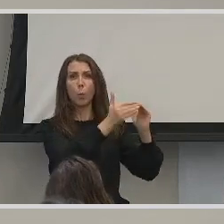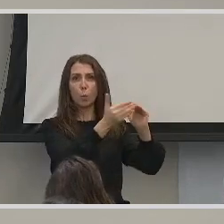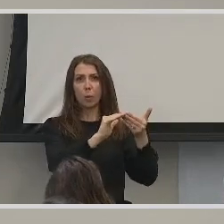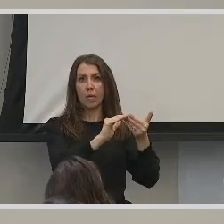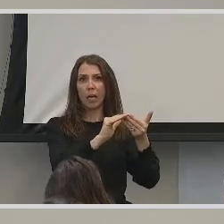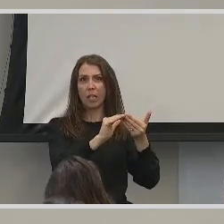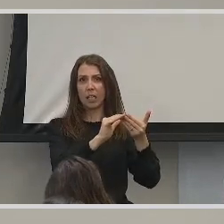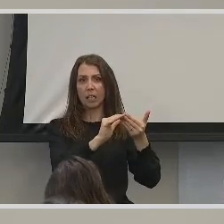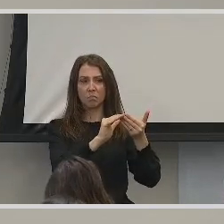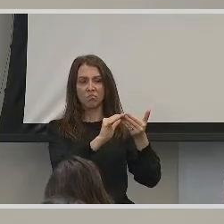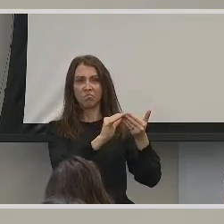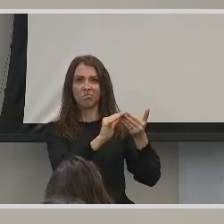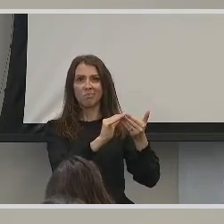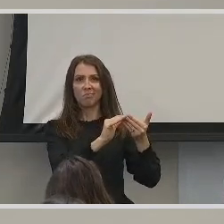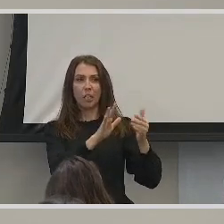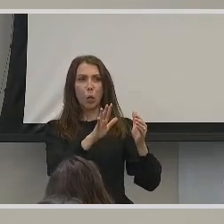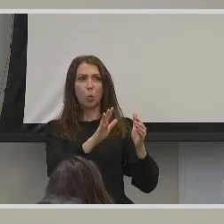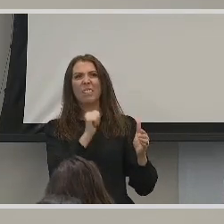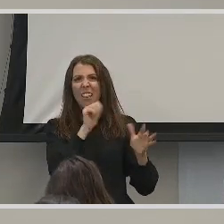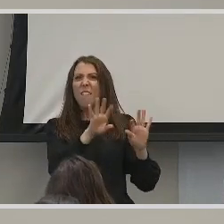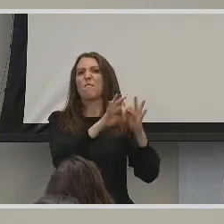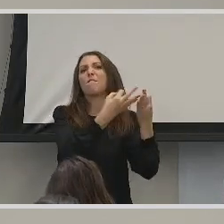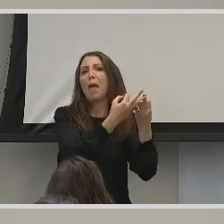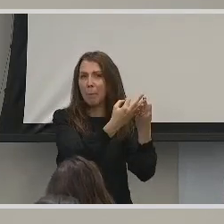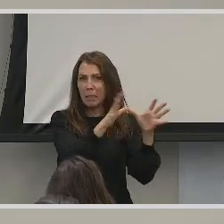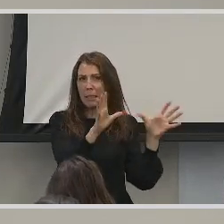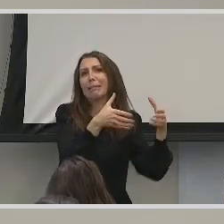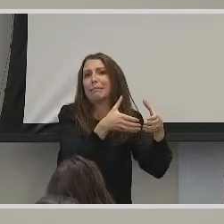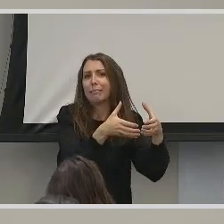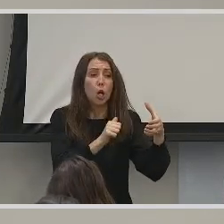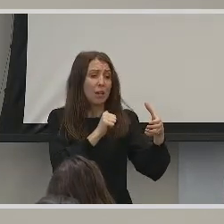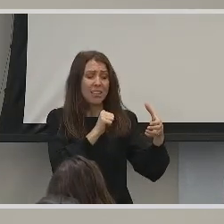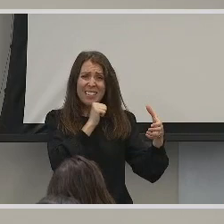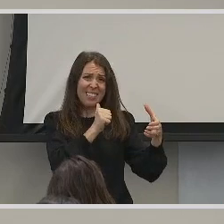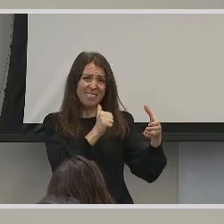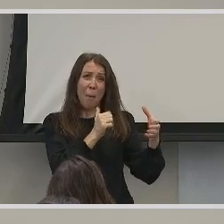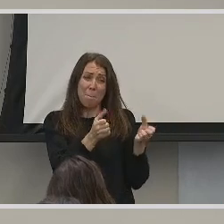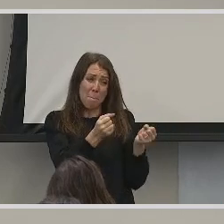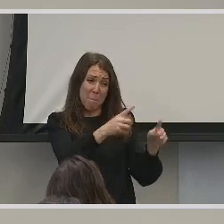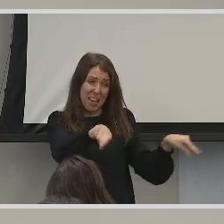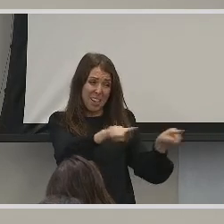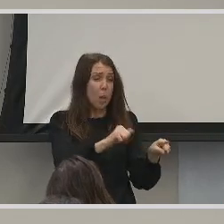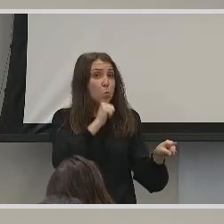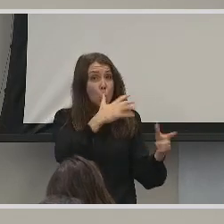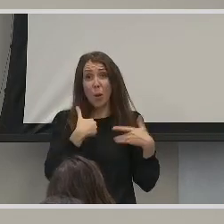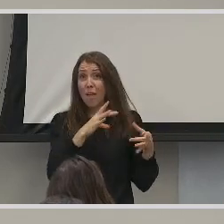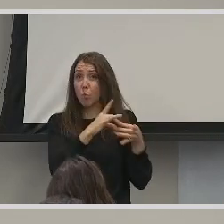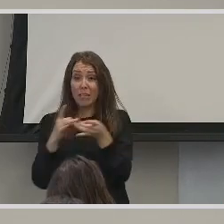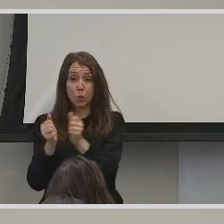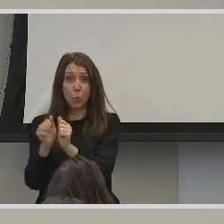consider family. Not a lot of them have a relationship with their family for that reason.